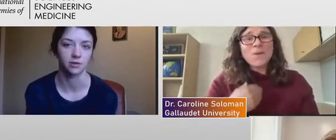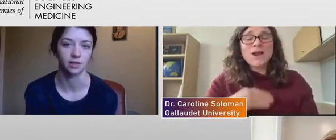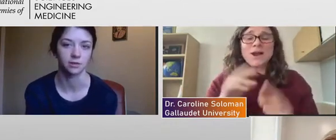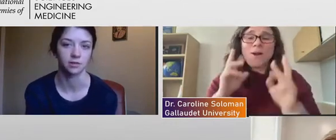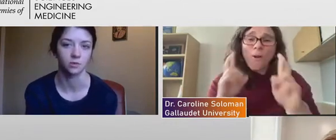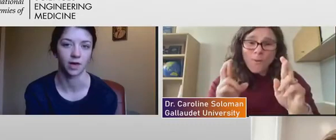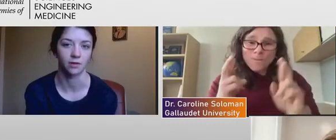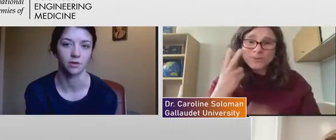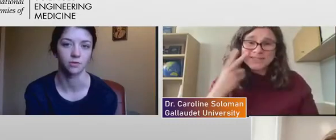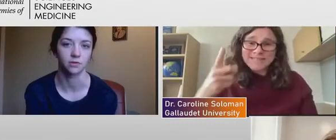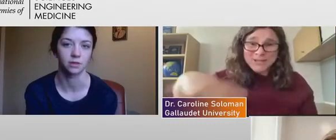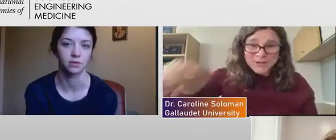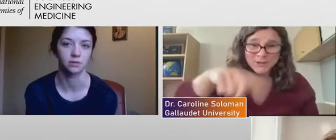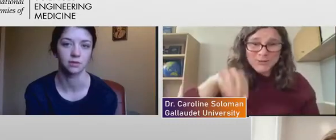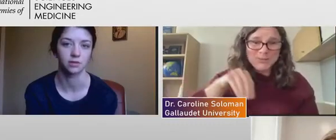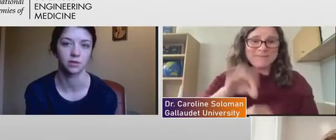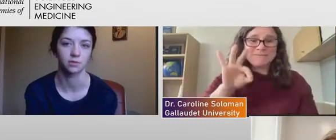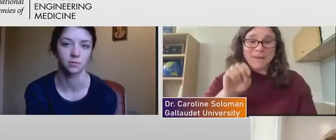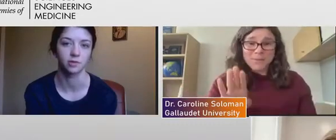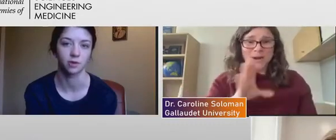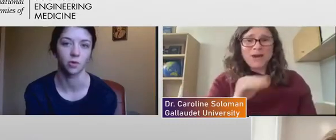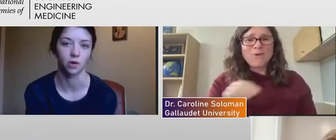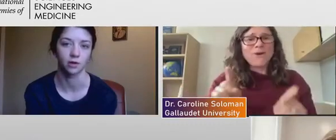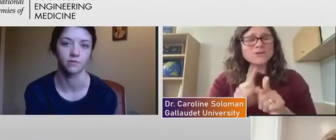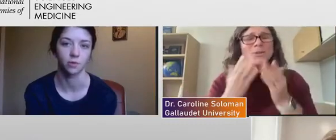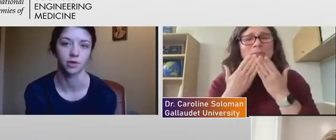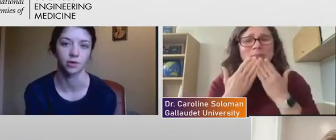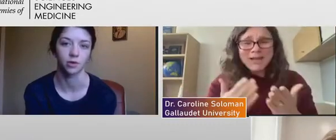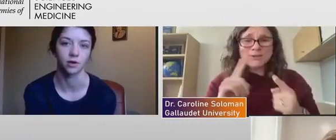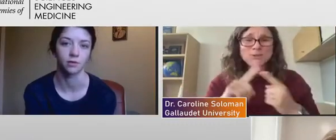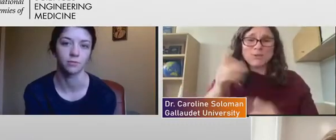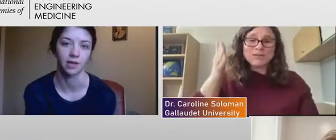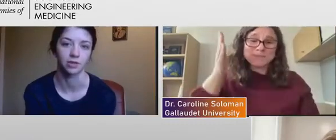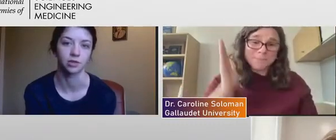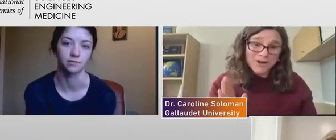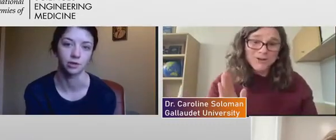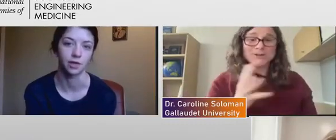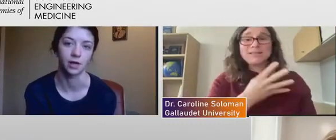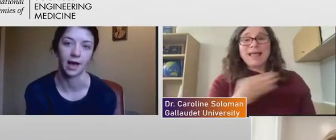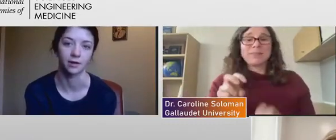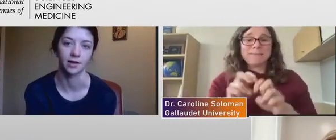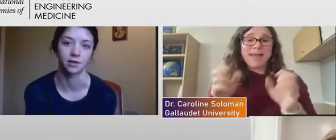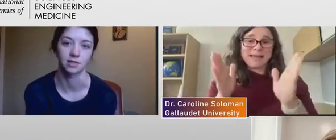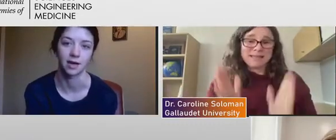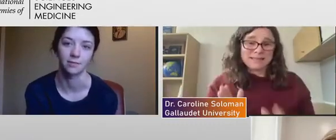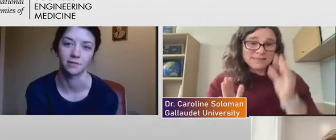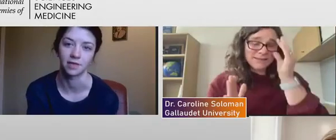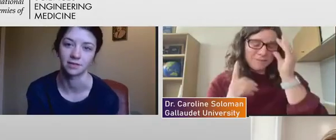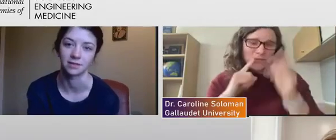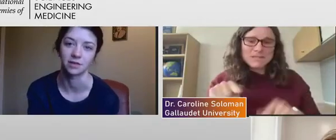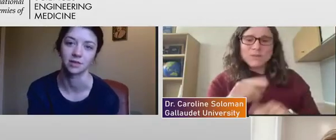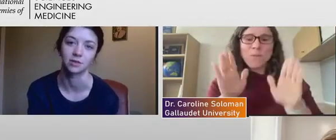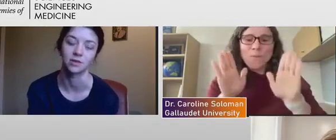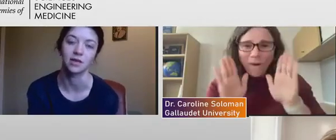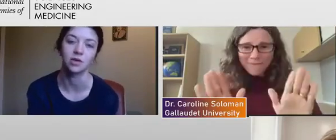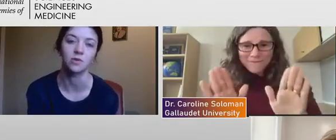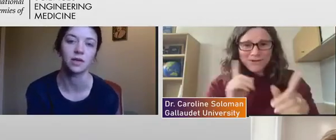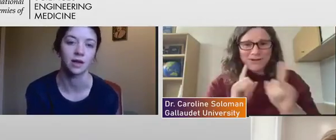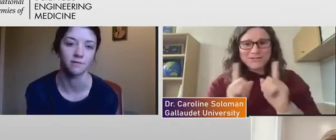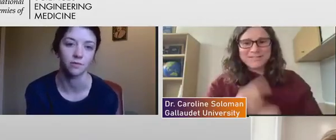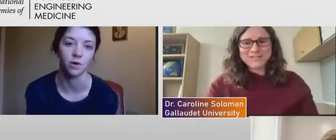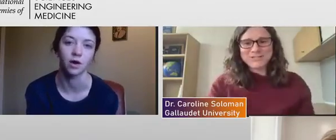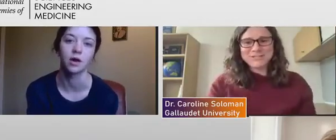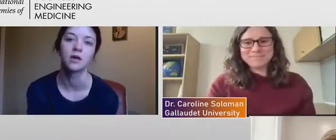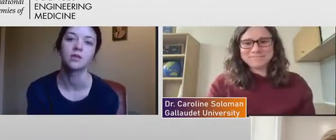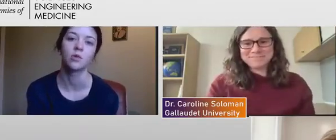our series as well. Those series will be recorded for your pleasure viewing at a later time if necessary. So thank you